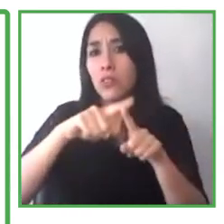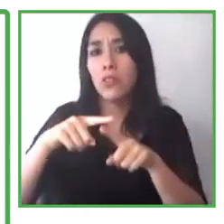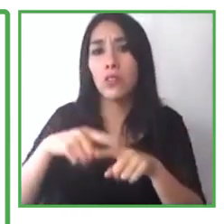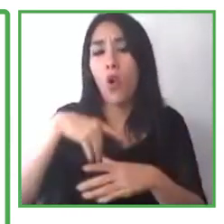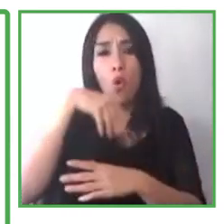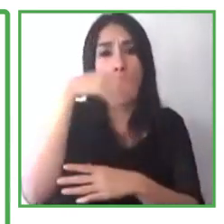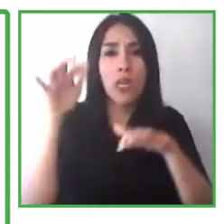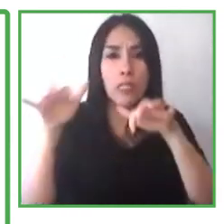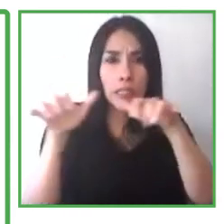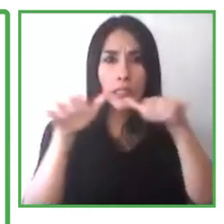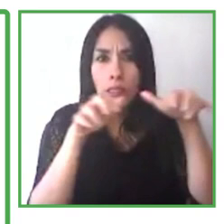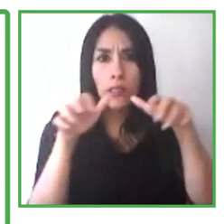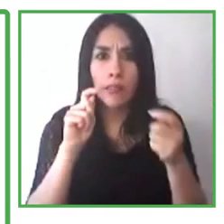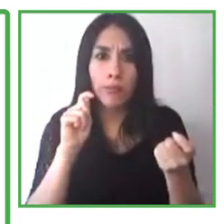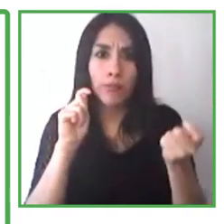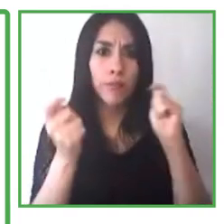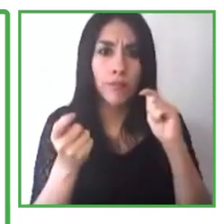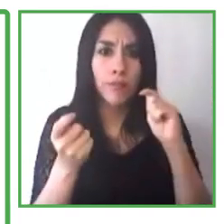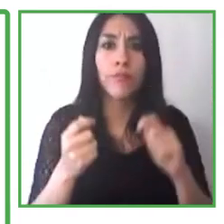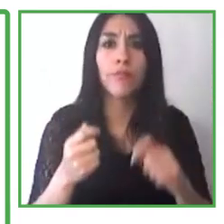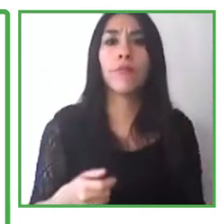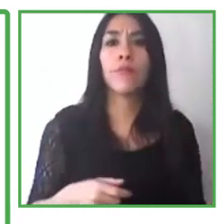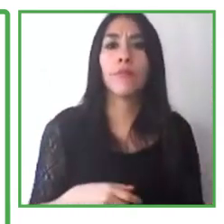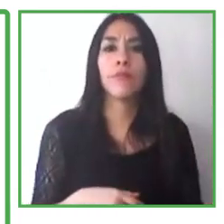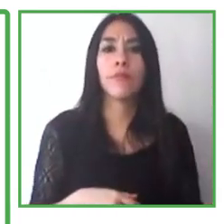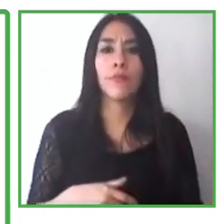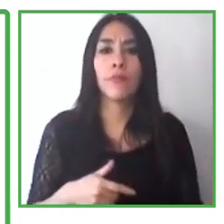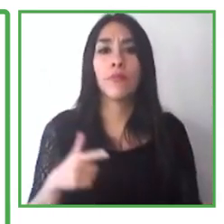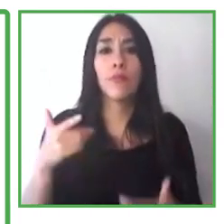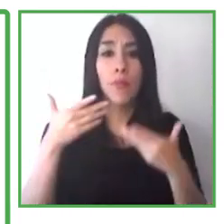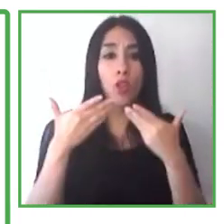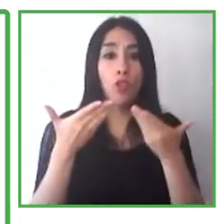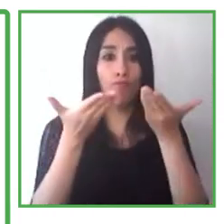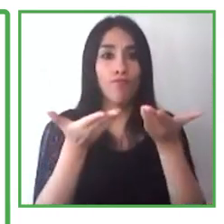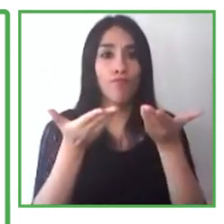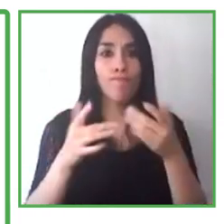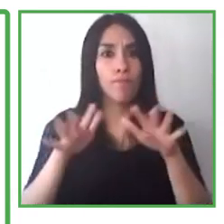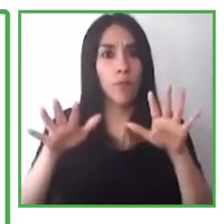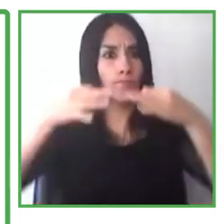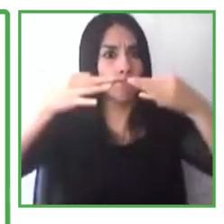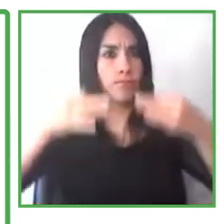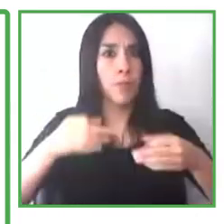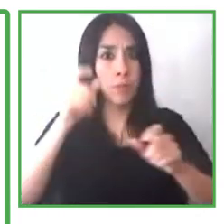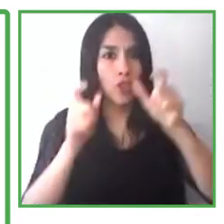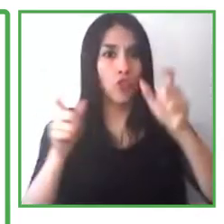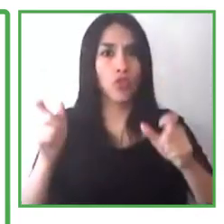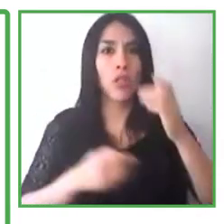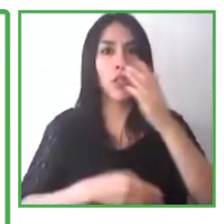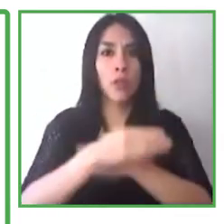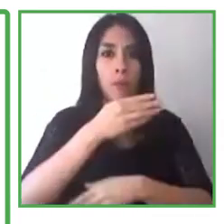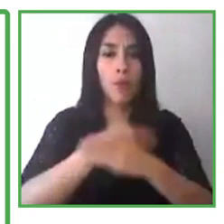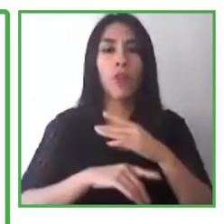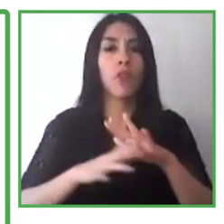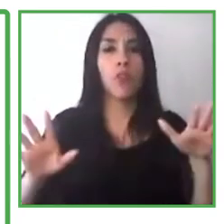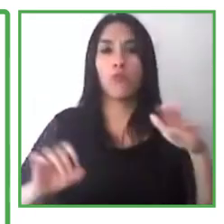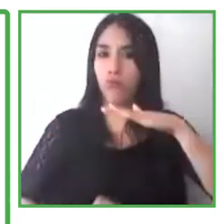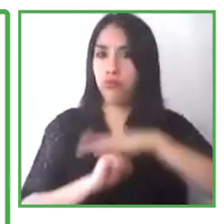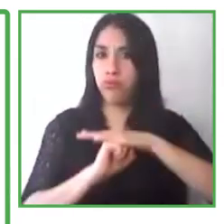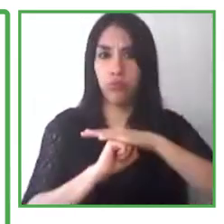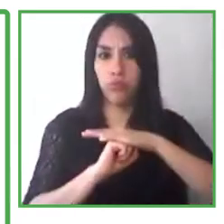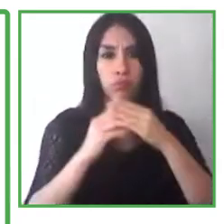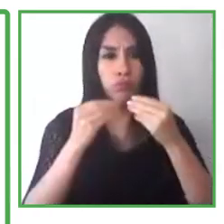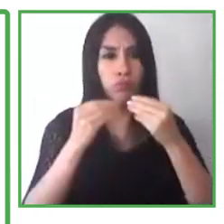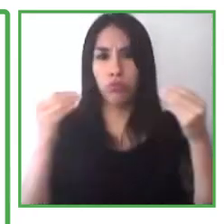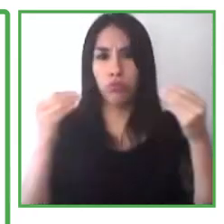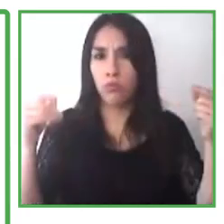have enough, will have enough time to do some work for work, flexibility arrangements for them to